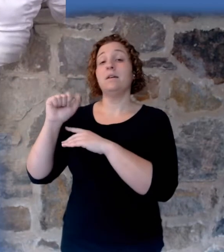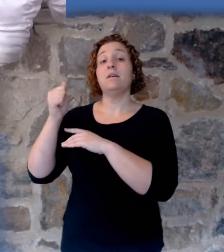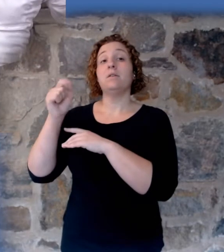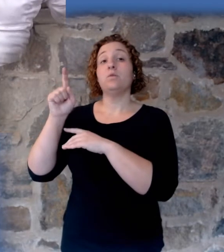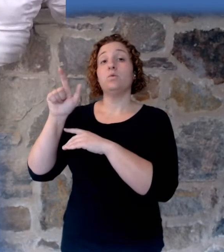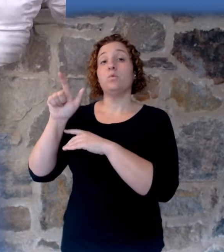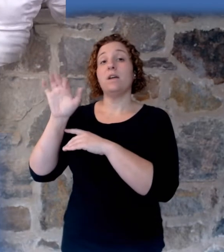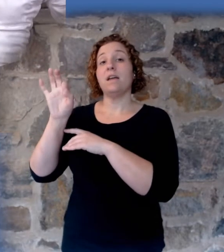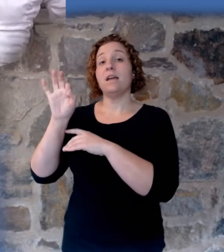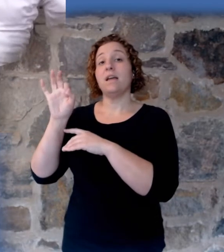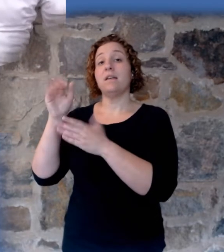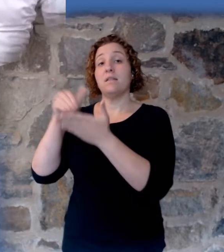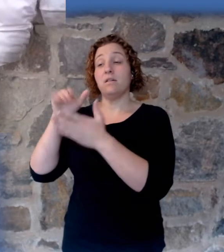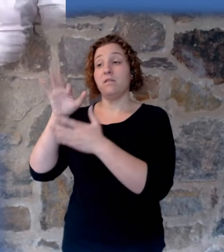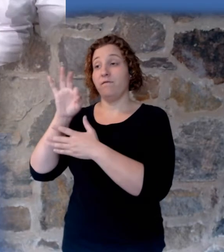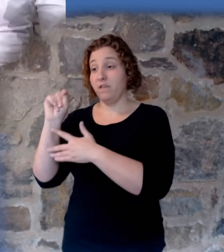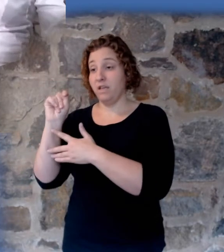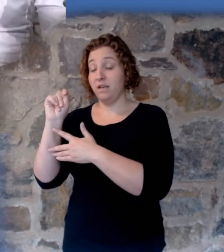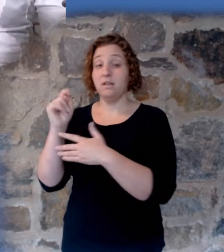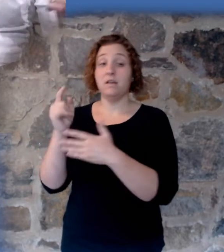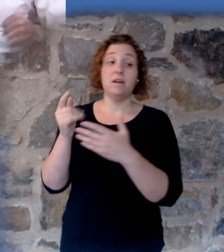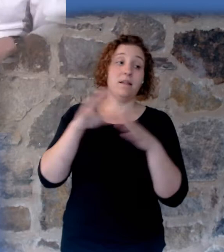runs downhill.